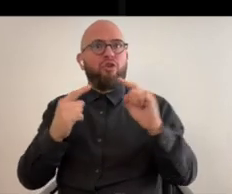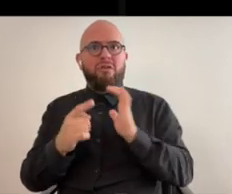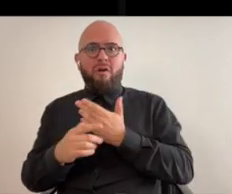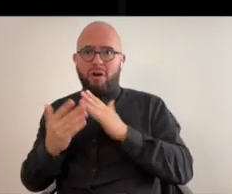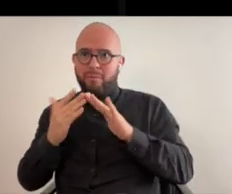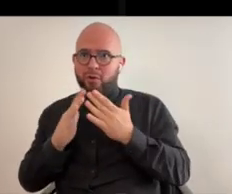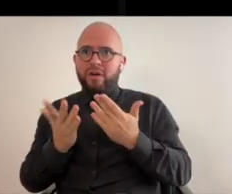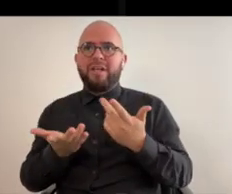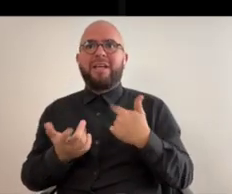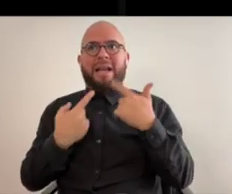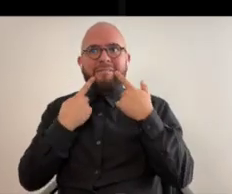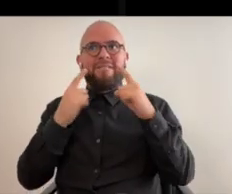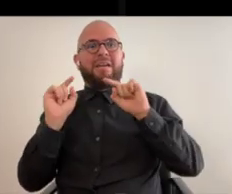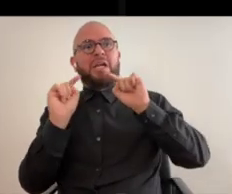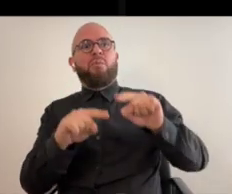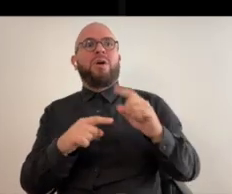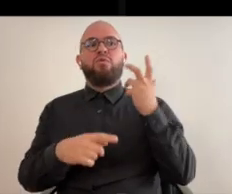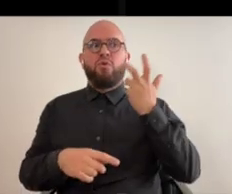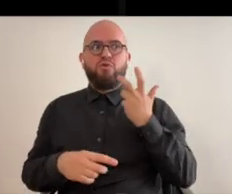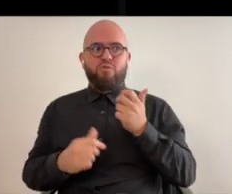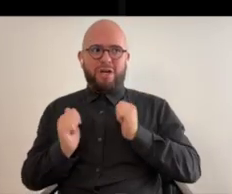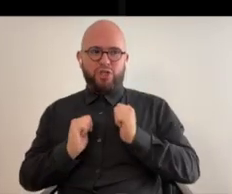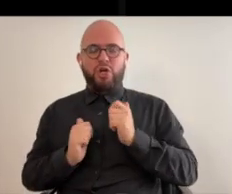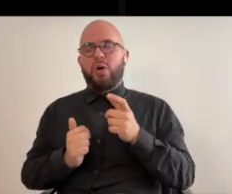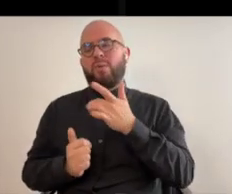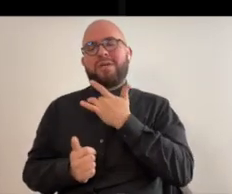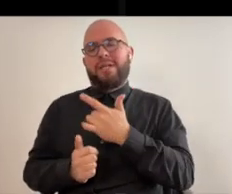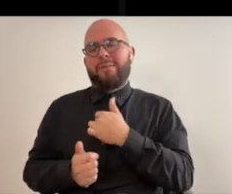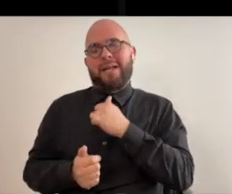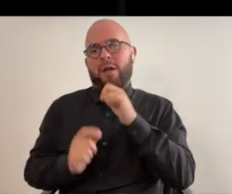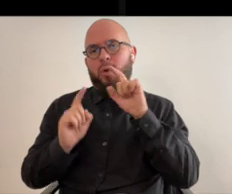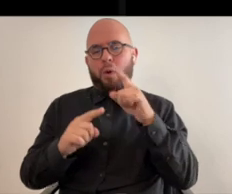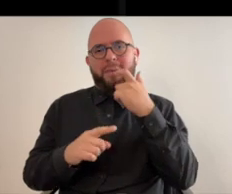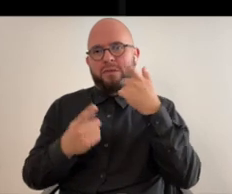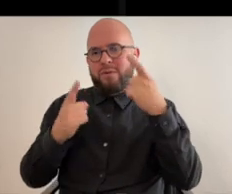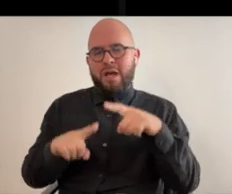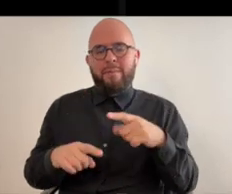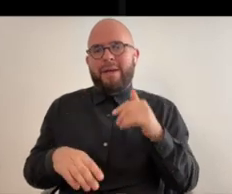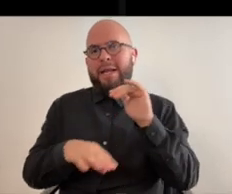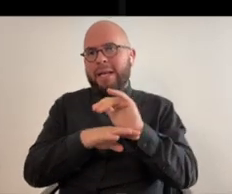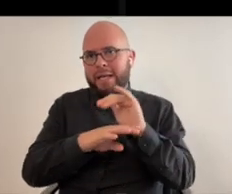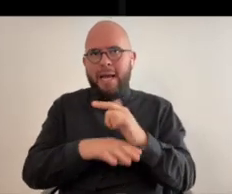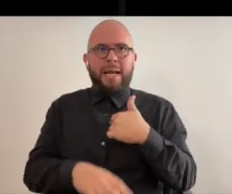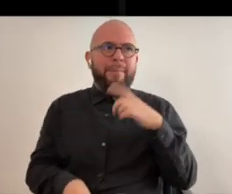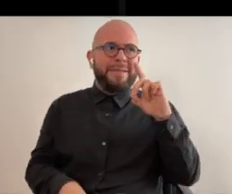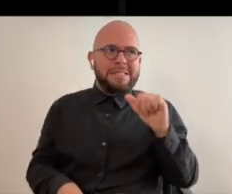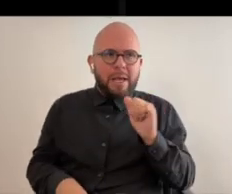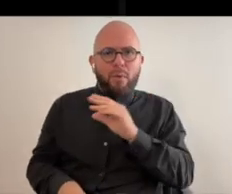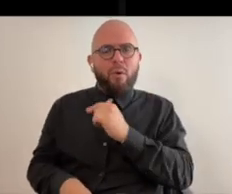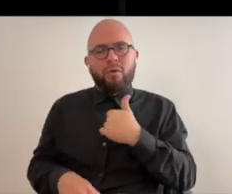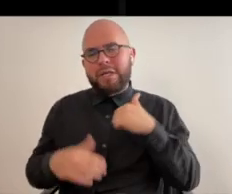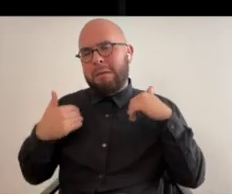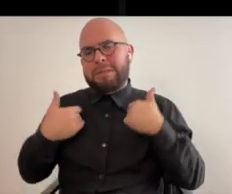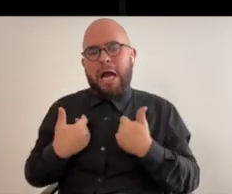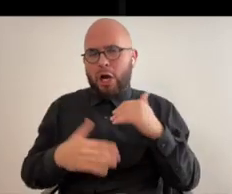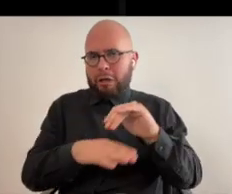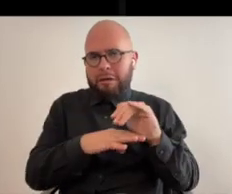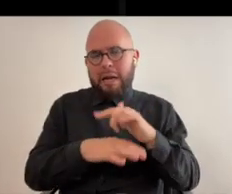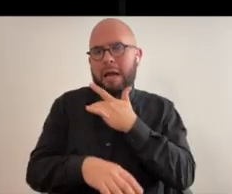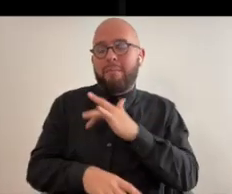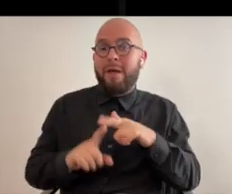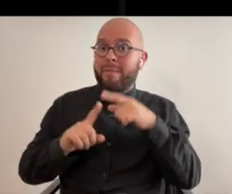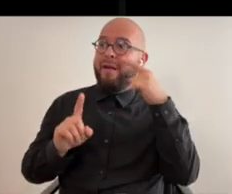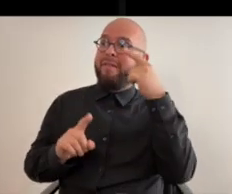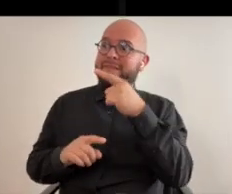harming our community i got to finally go to a drag show i don't get to go very often because they always happen late at night and i'm